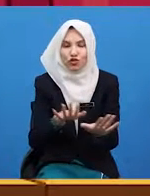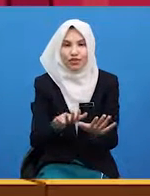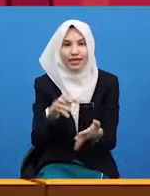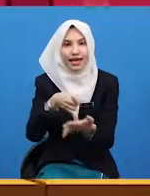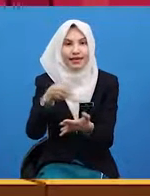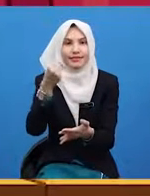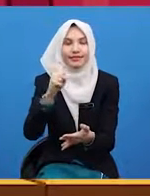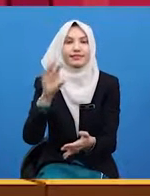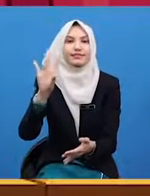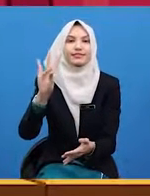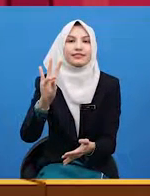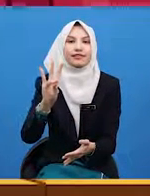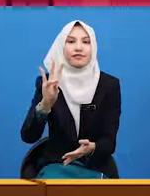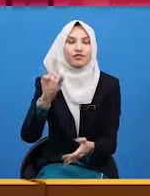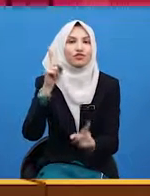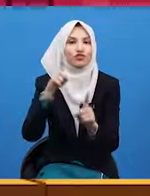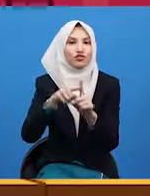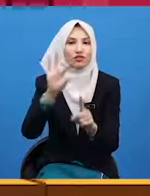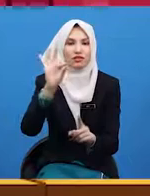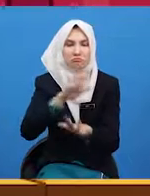9 That is incorrect